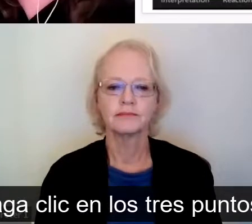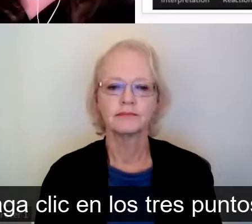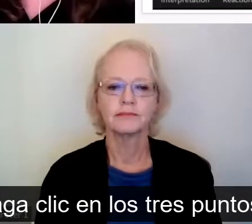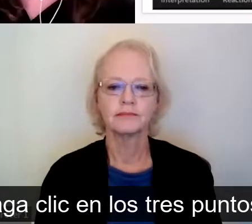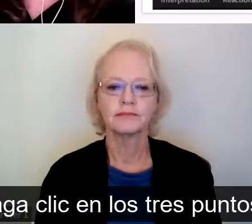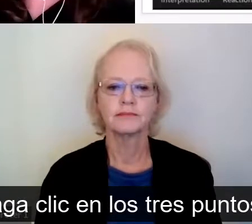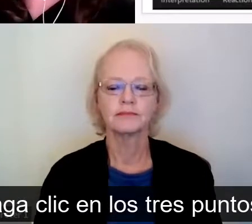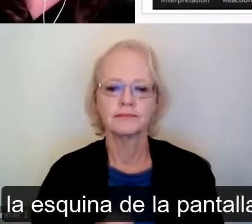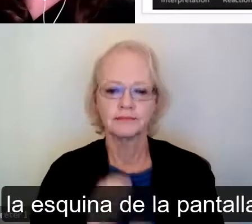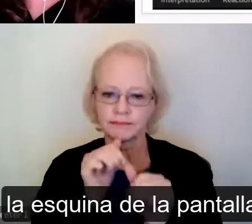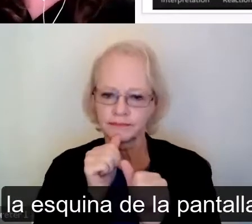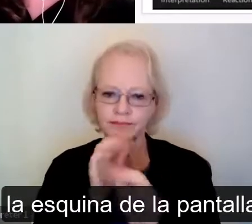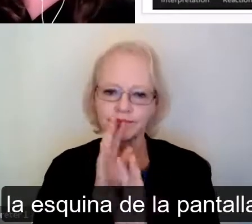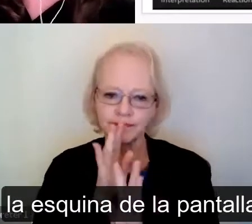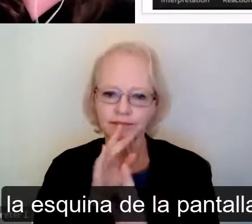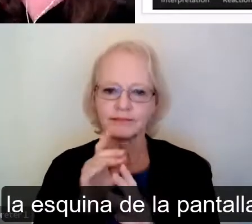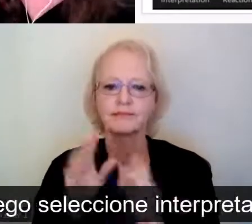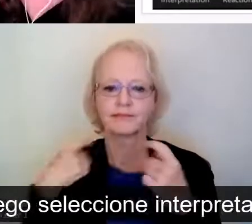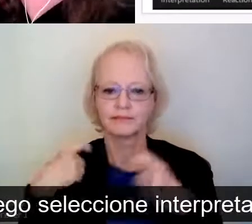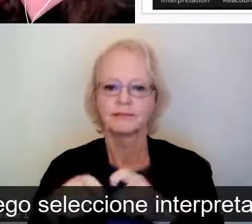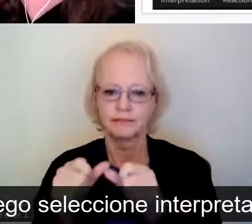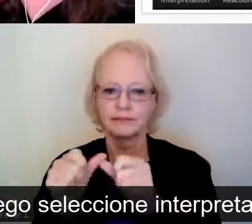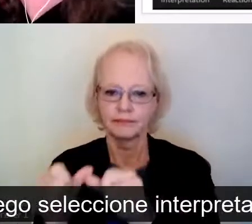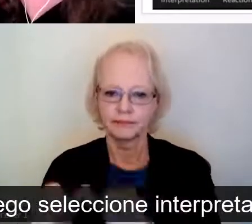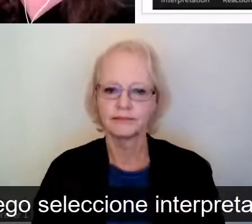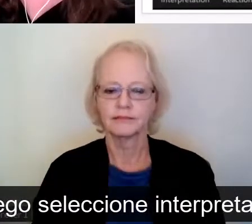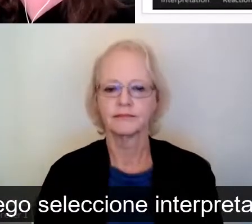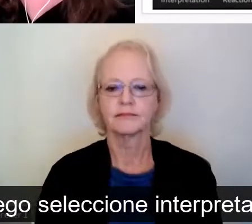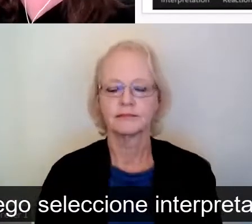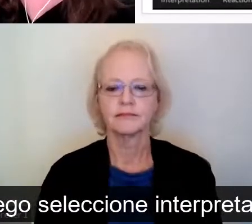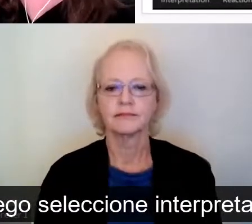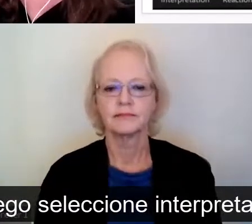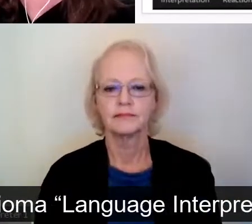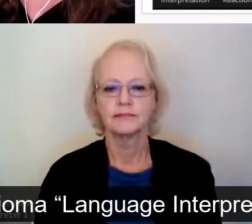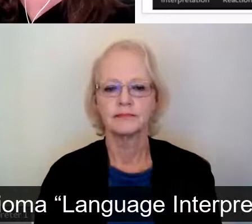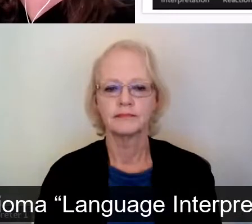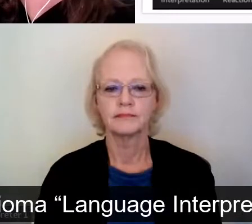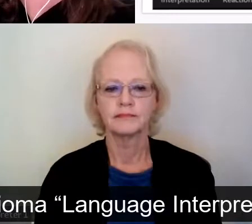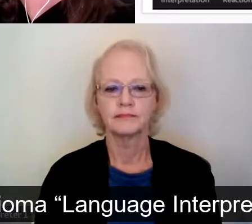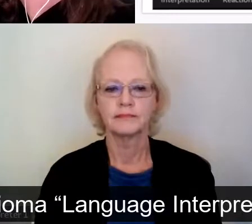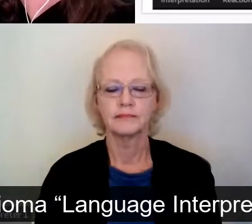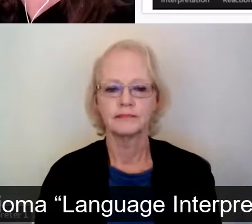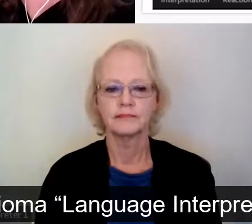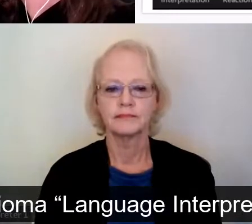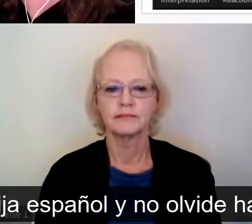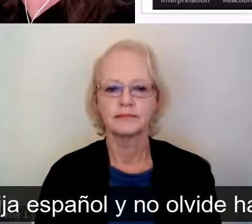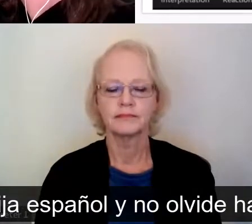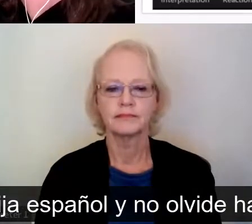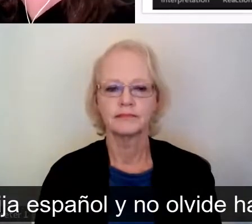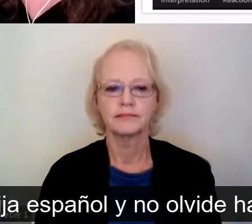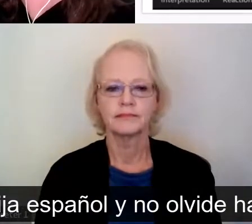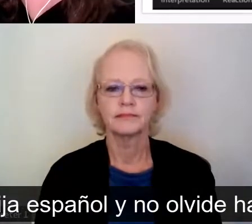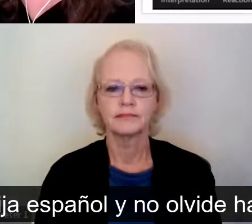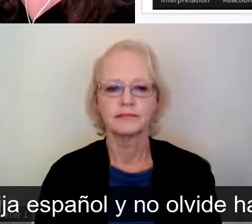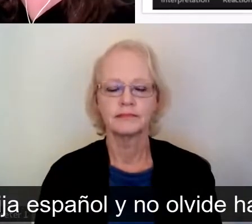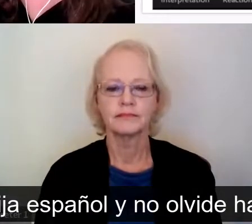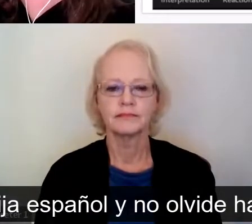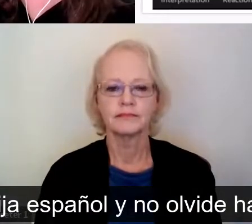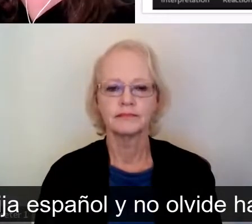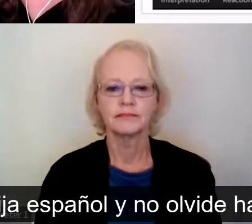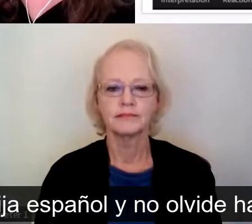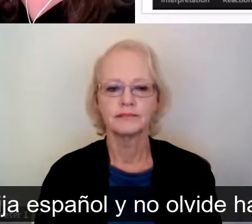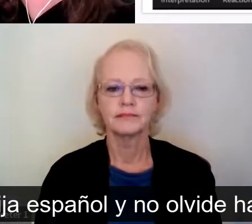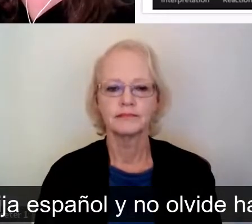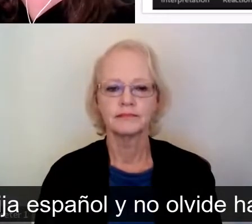en los tres puntos en la esquina de la pantalla. Luego seleccione interpretación de idioma, language interpretation, y elija español.